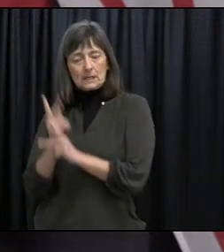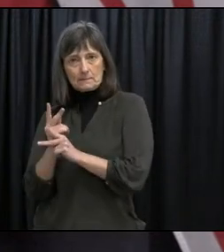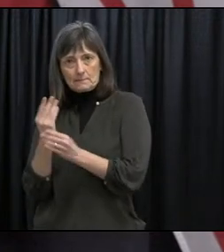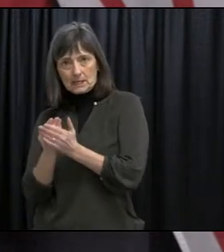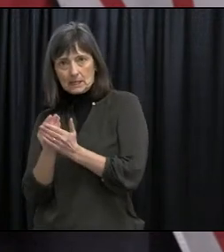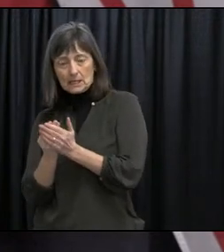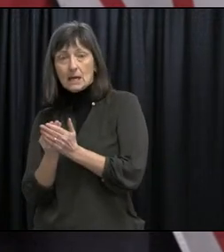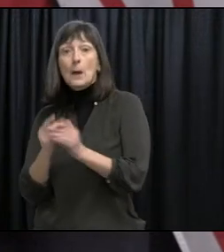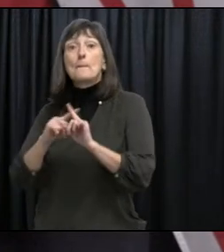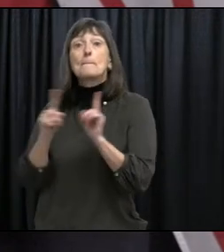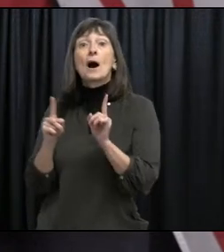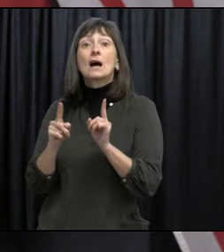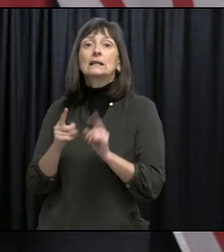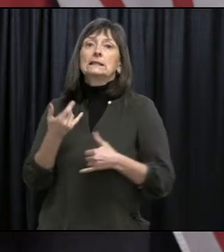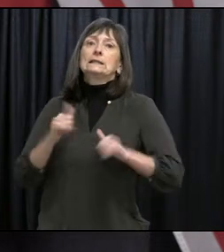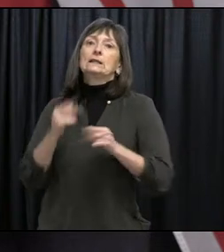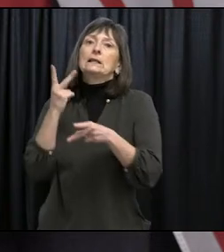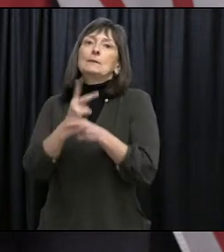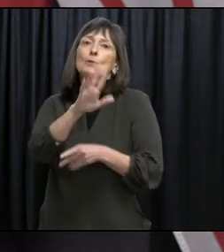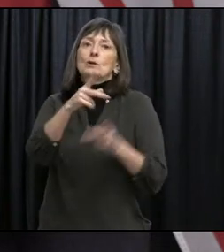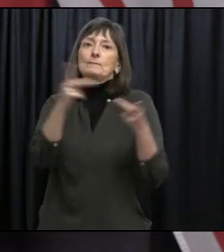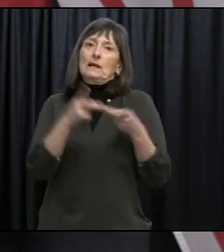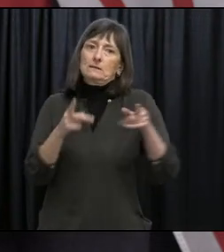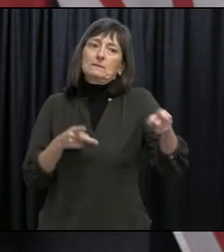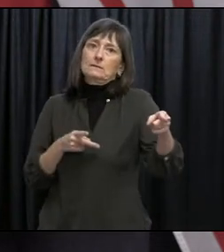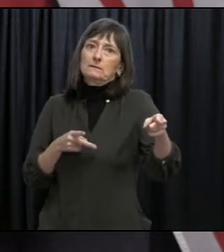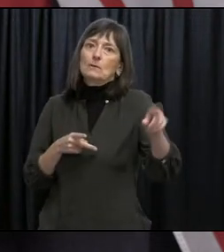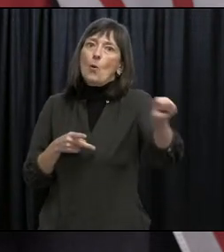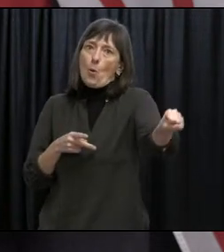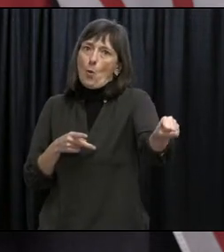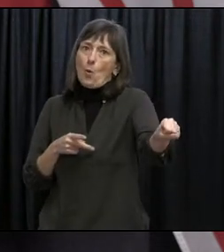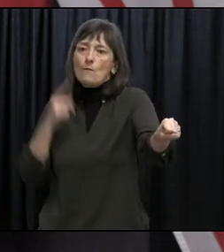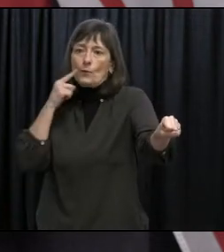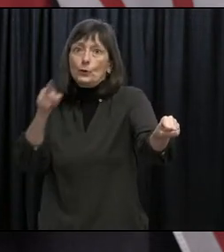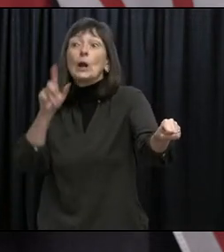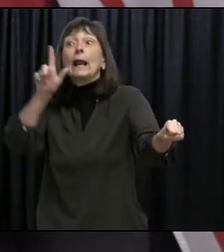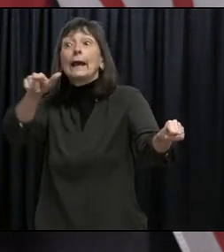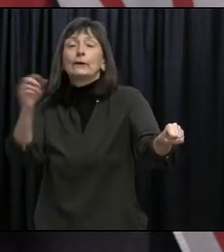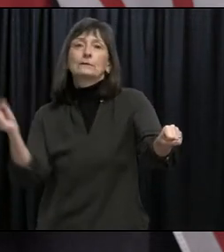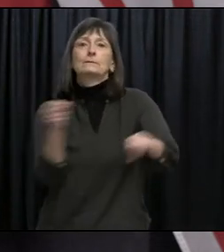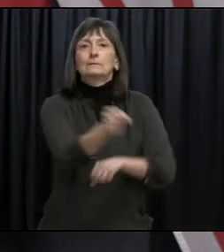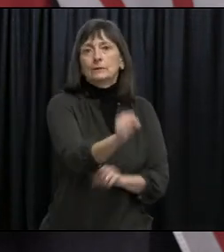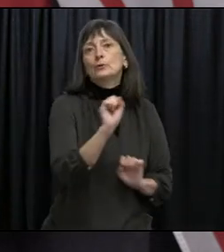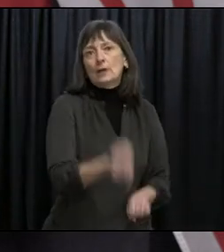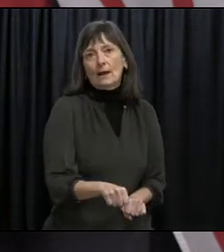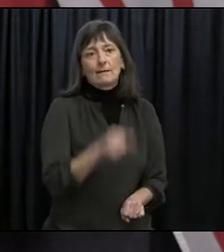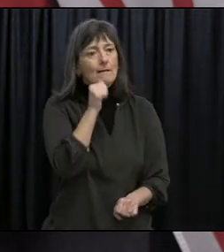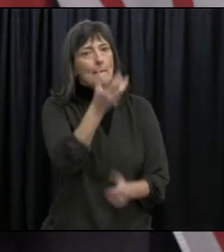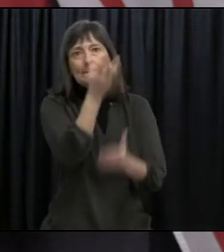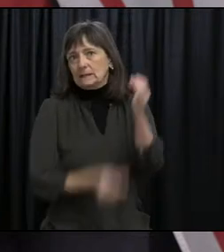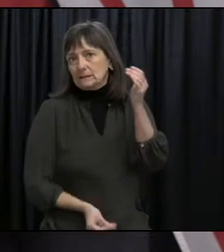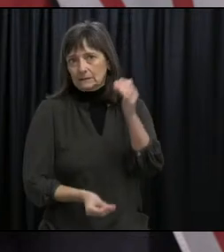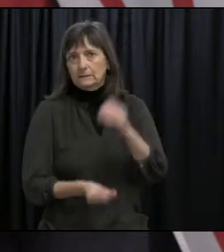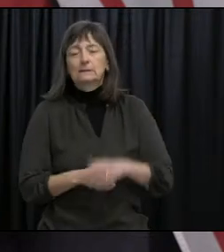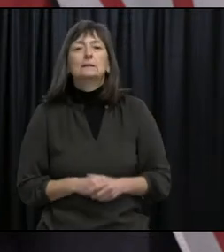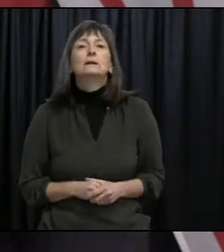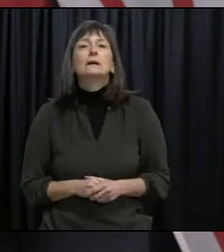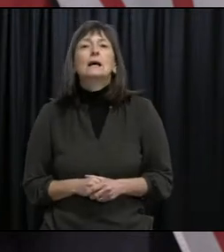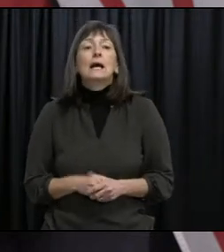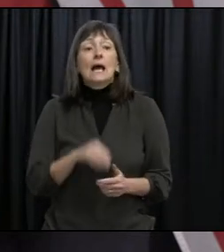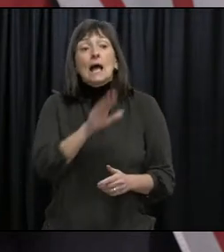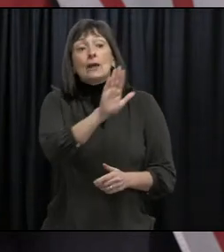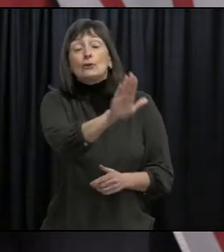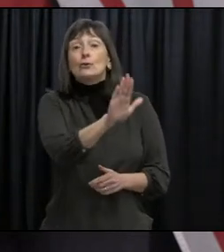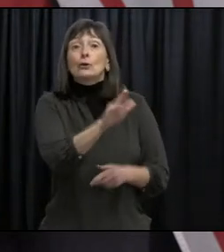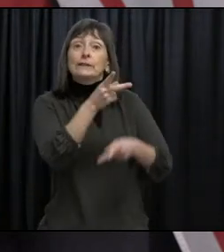All regulated child care operators on the operating grant program that remain operational will continue to receive their